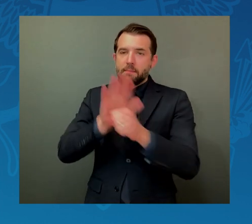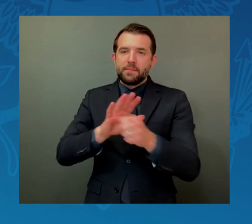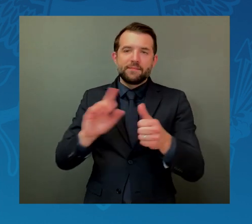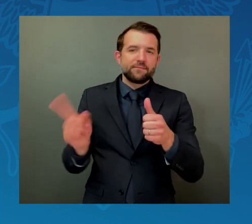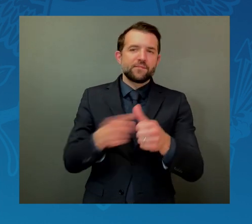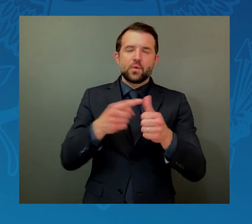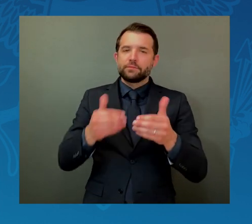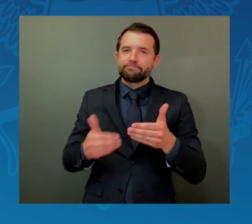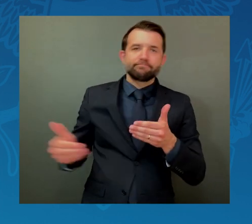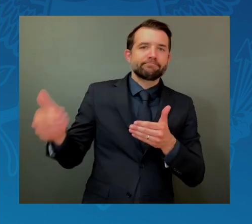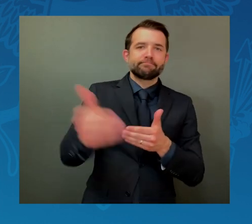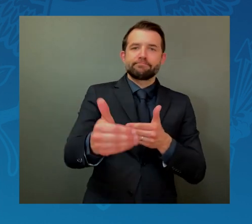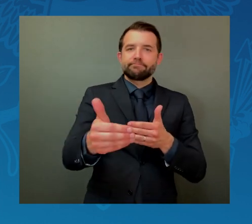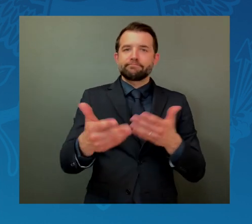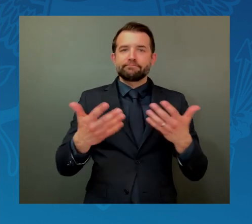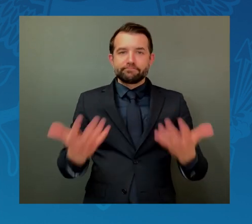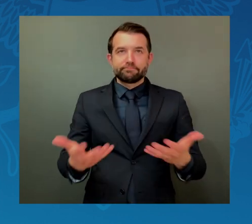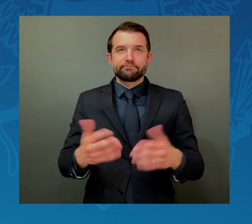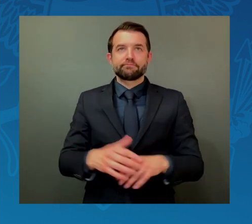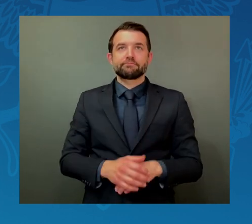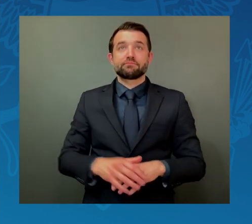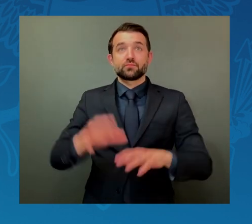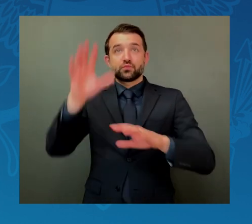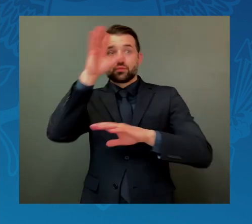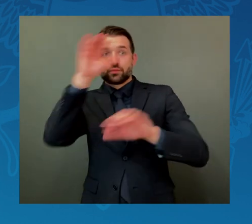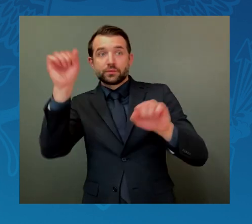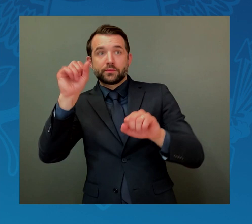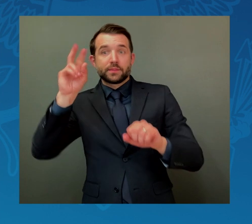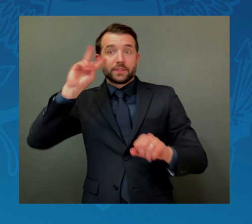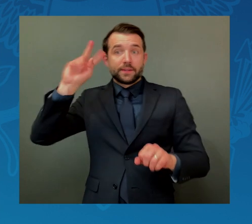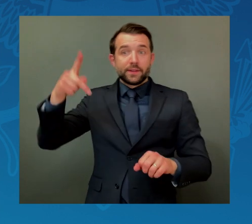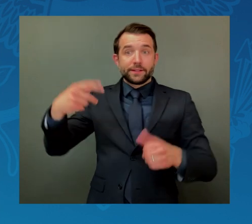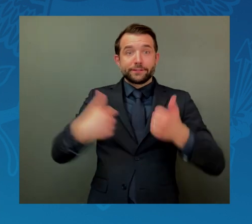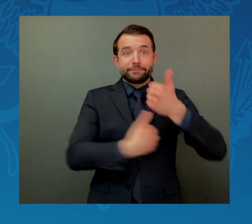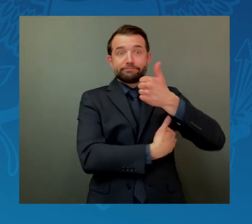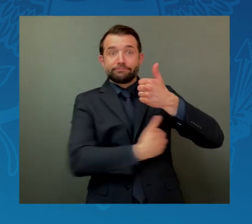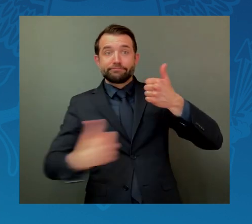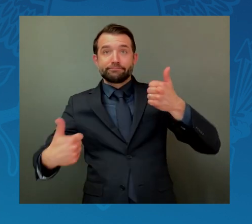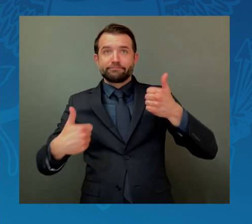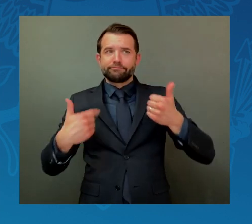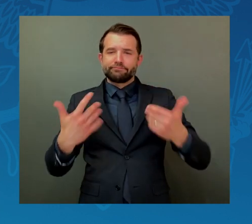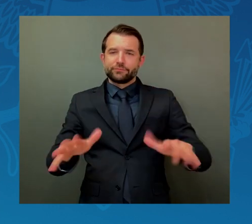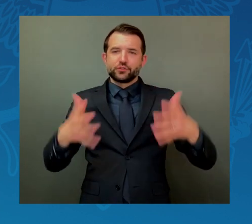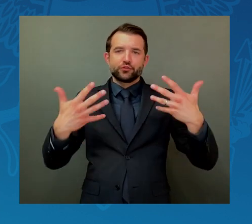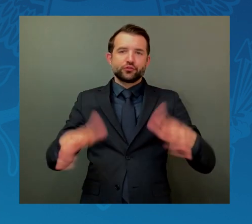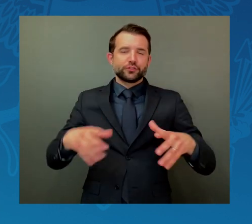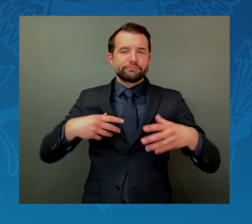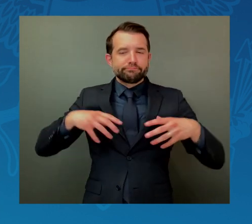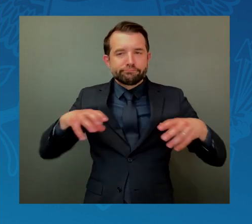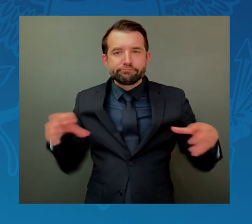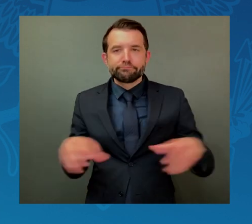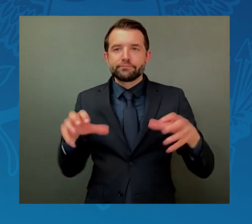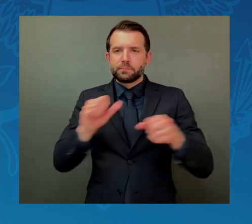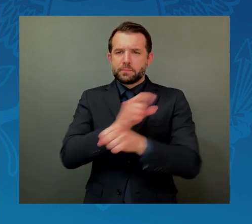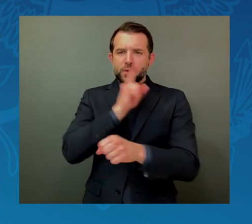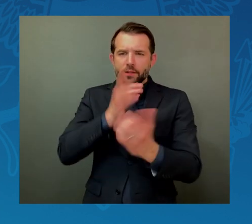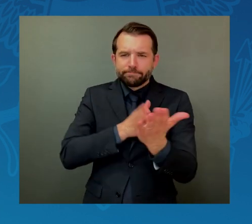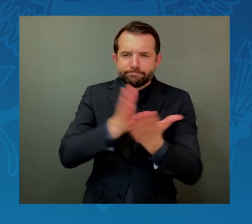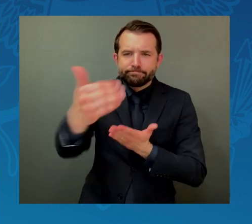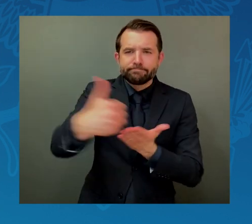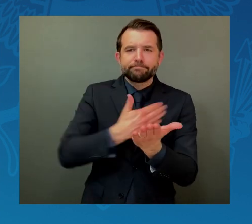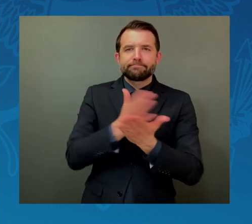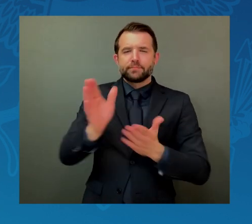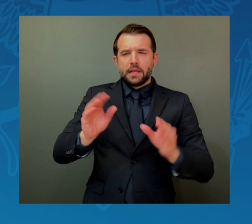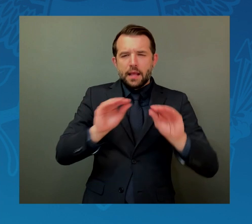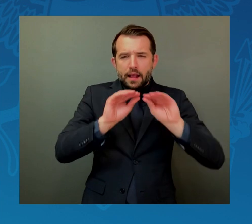already begun to establish a broader and comprehensive set of norms. One example is